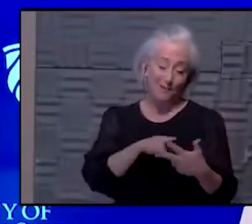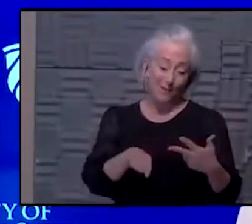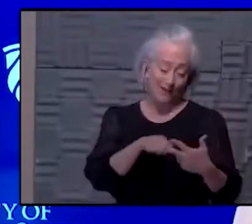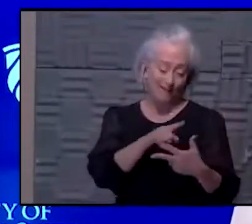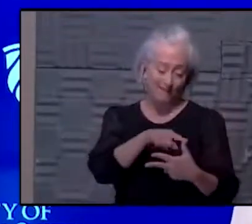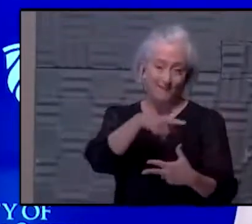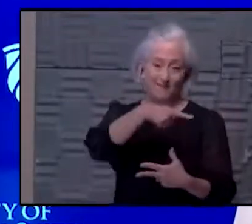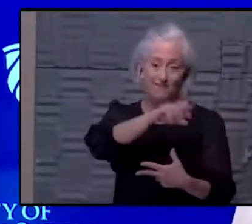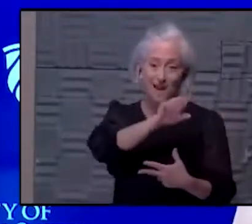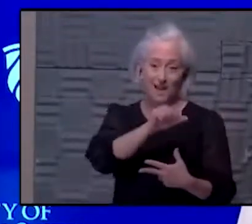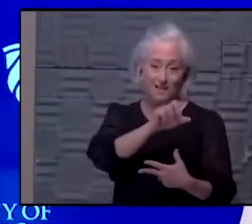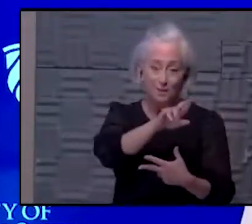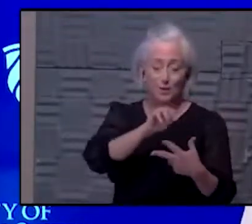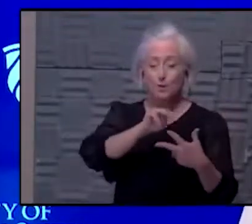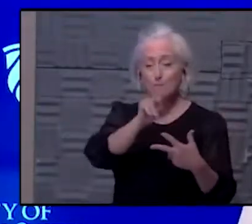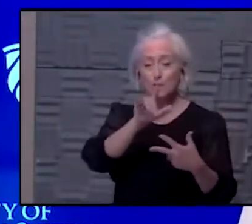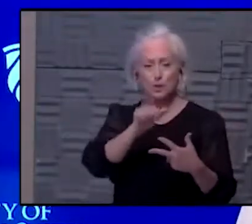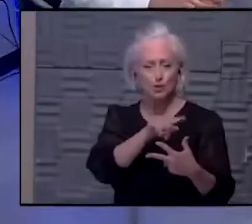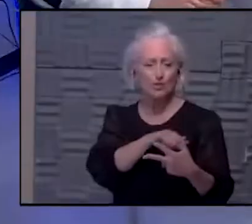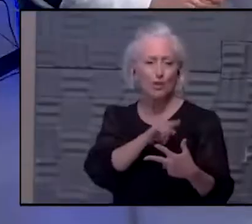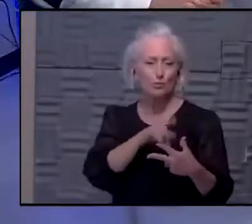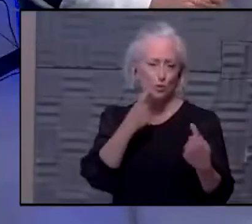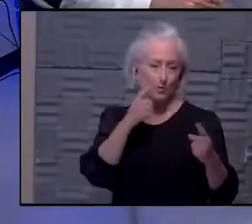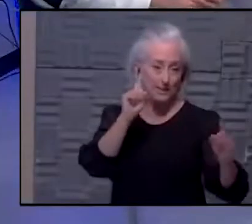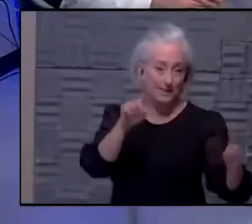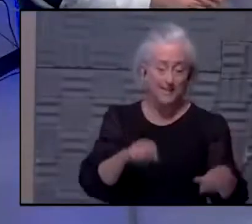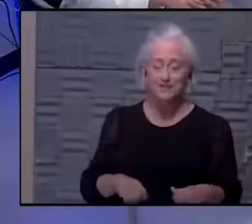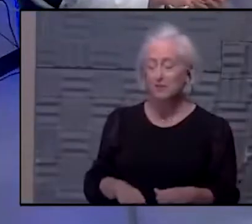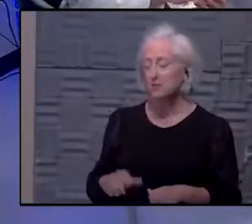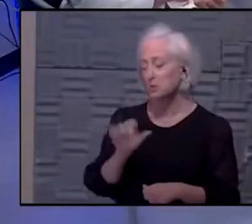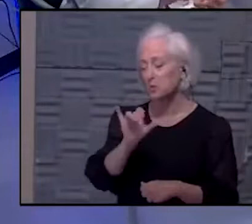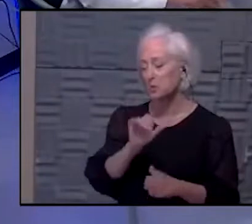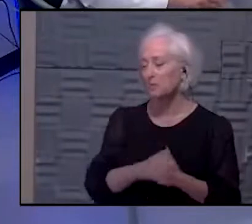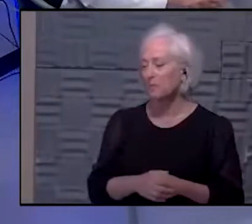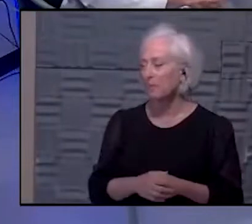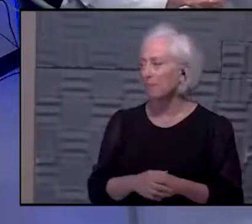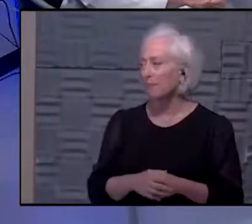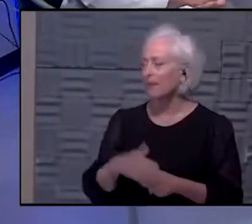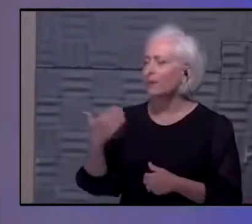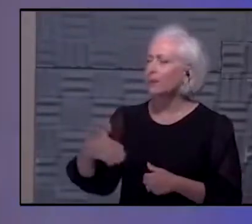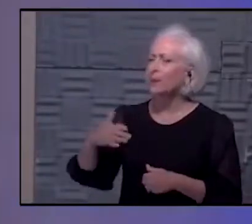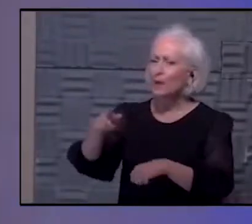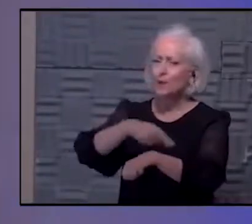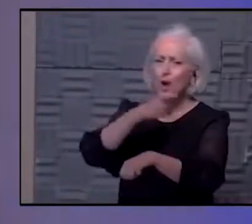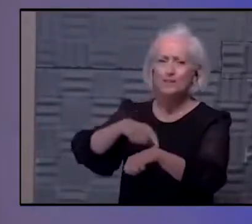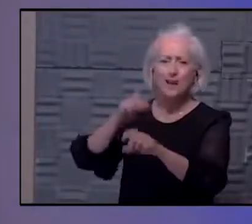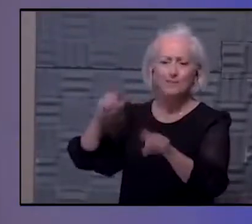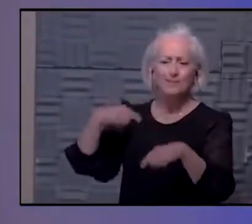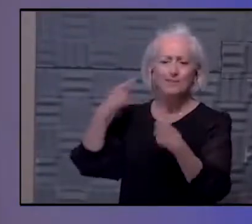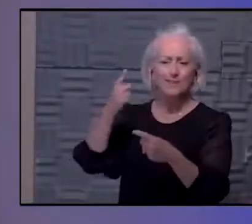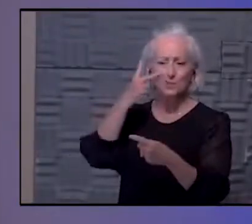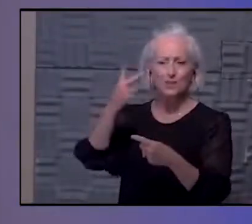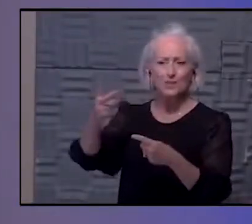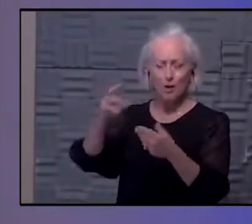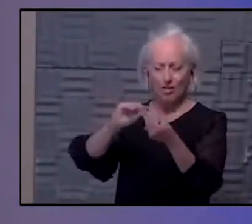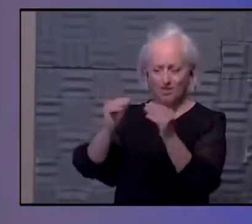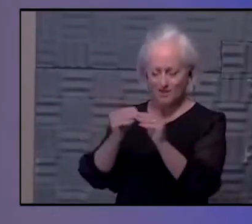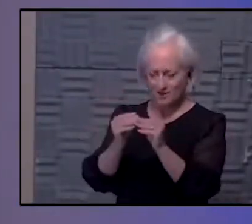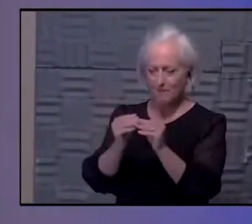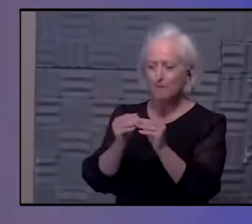who have just been rocking it. And that's pretty important. It's been so long since we first saw those numbers that came out. And I just remember